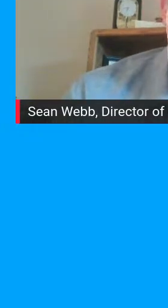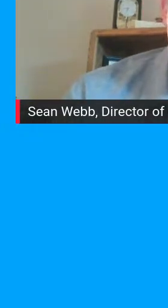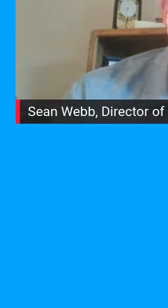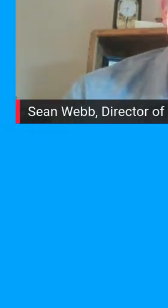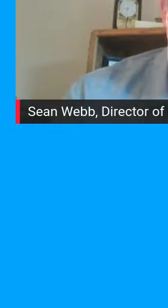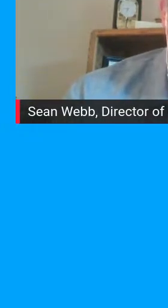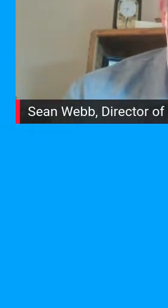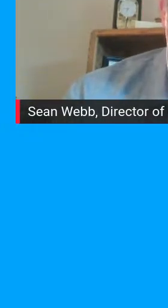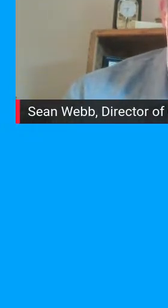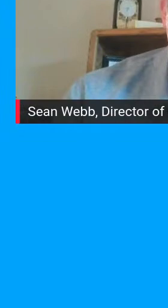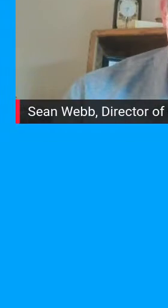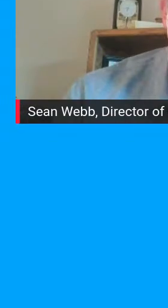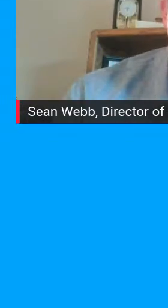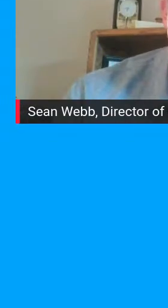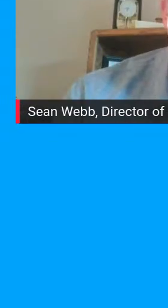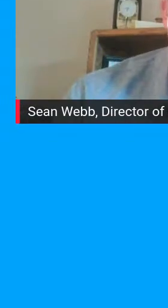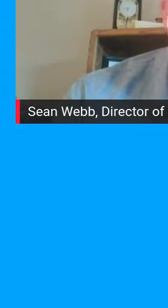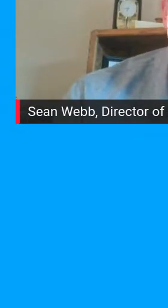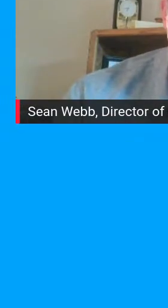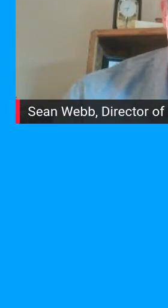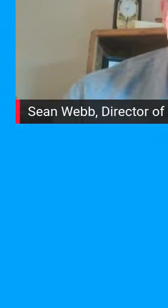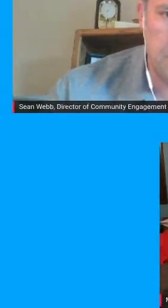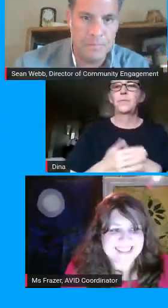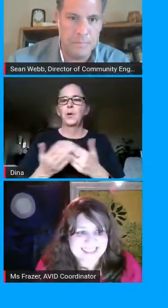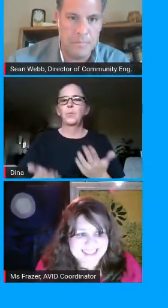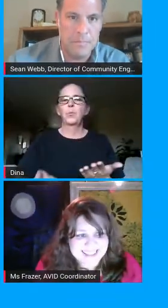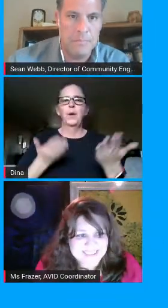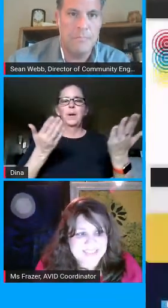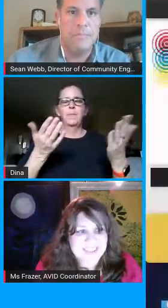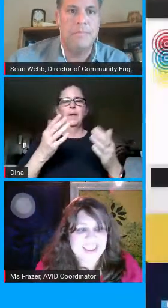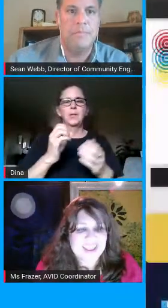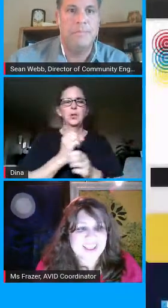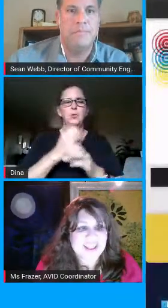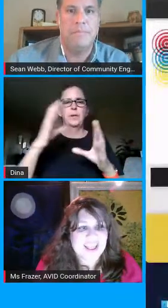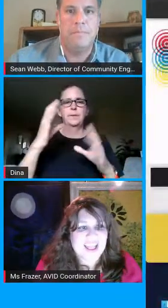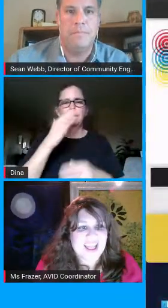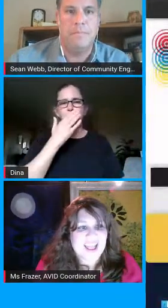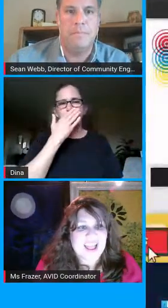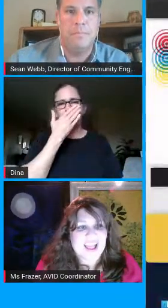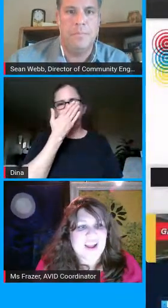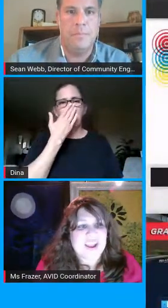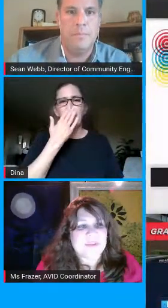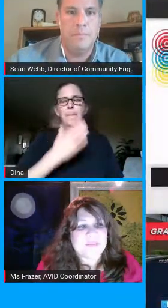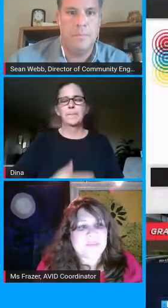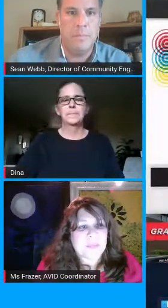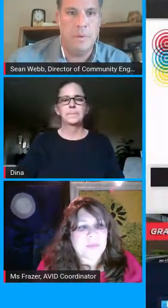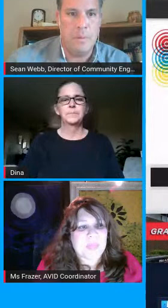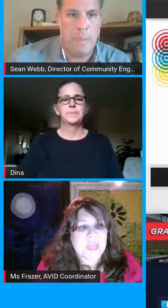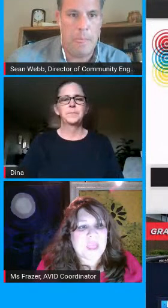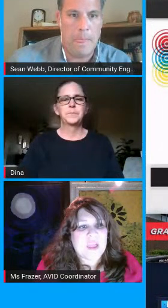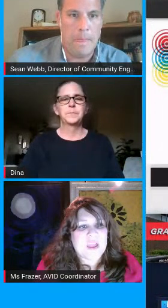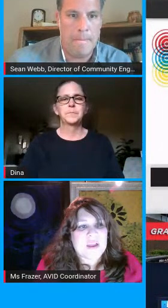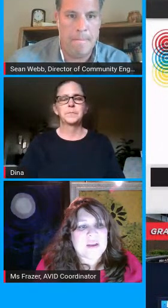but i'm going to go ahead and bring up that screen so we can look at it all right